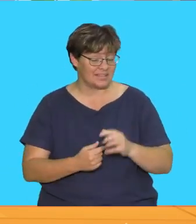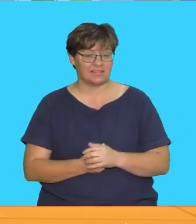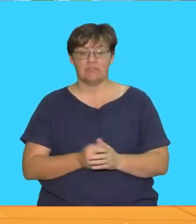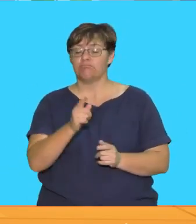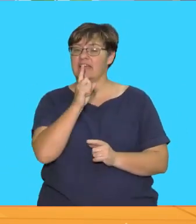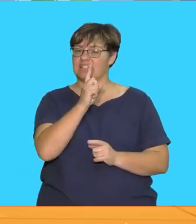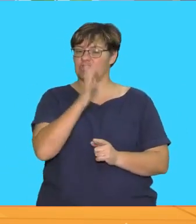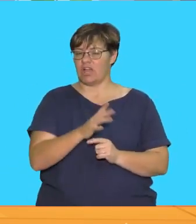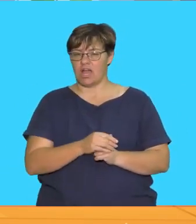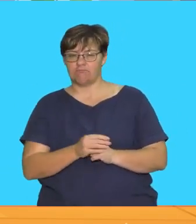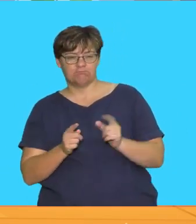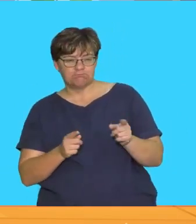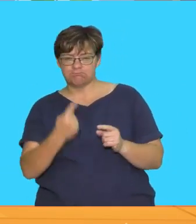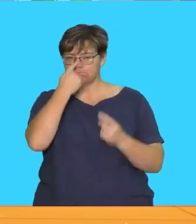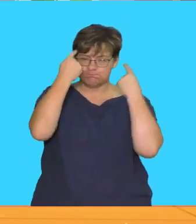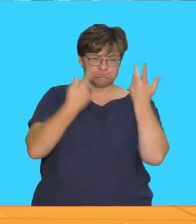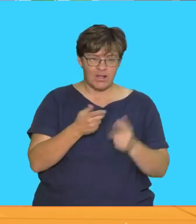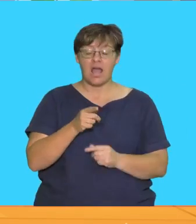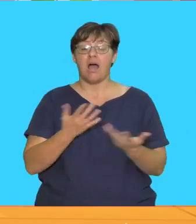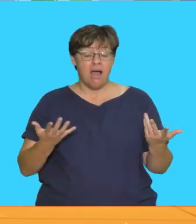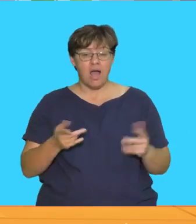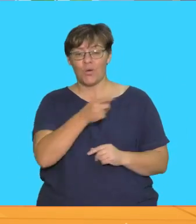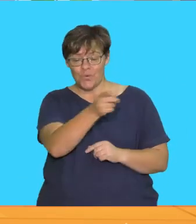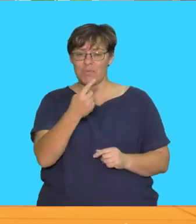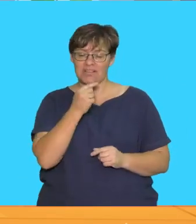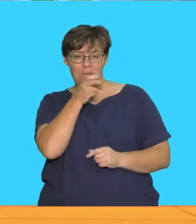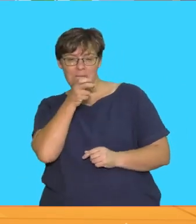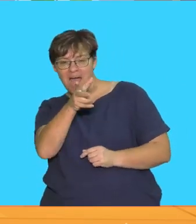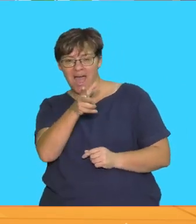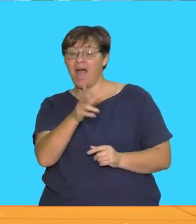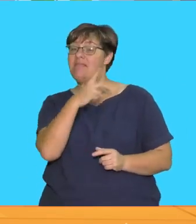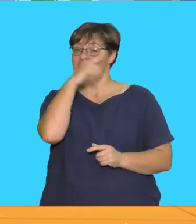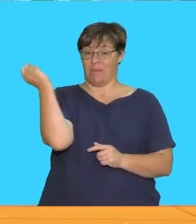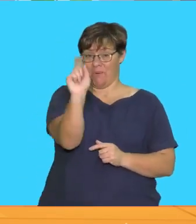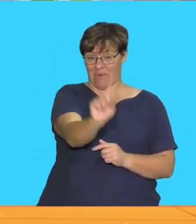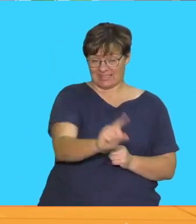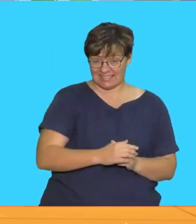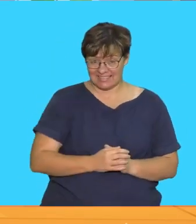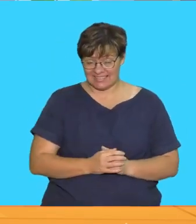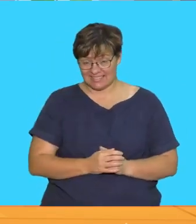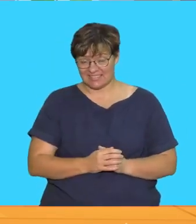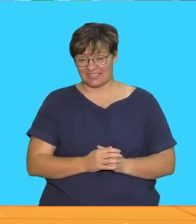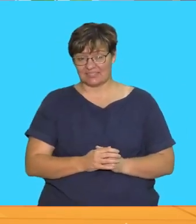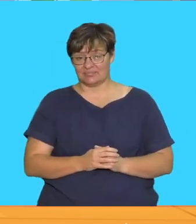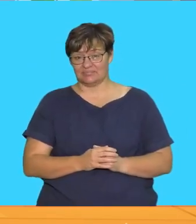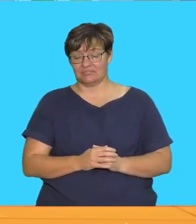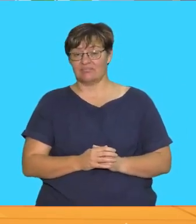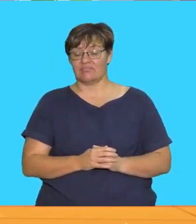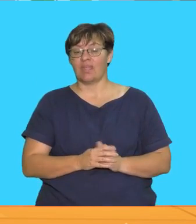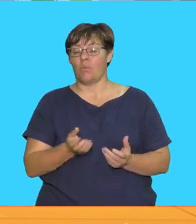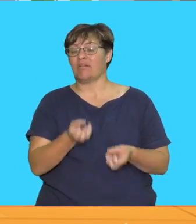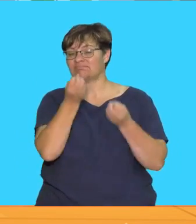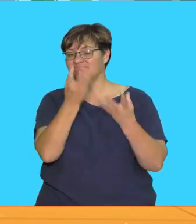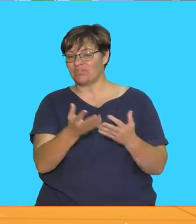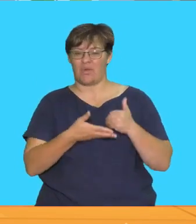your teacher will point to a body part and all of you must shout the correct name of that body part a